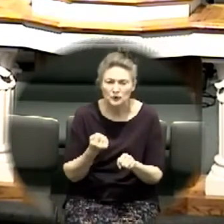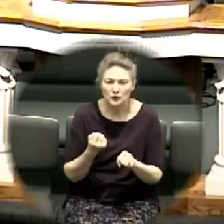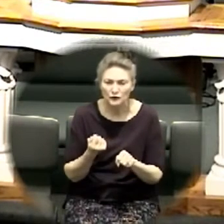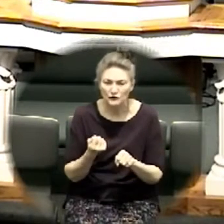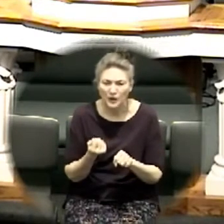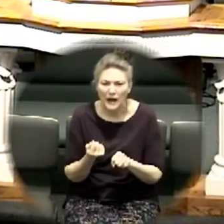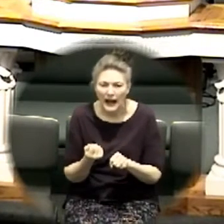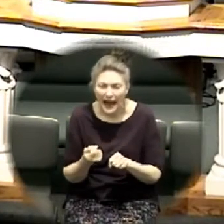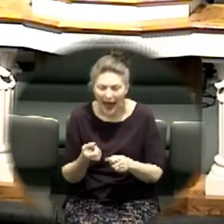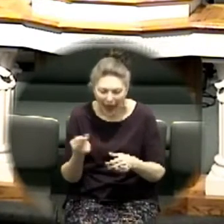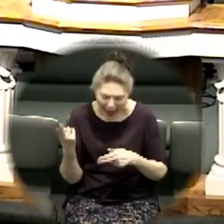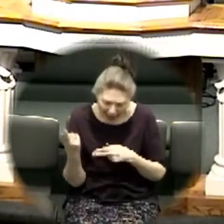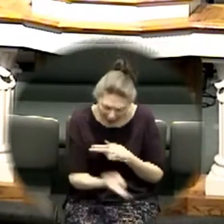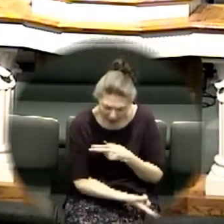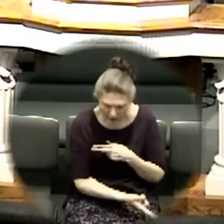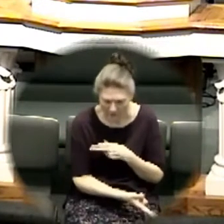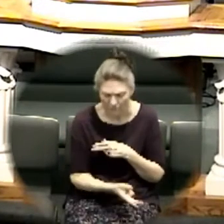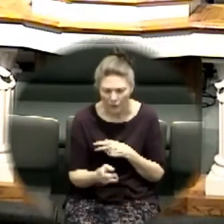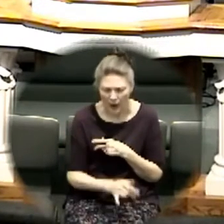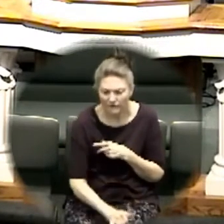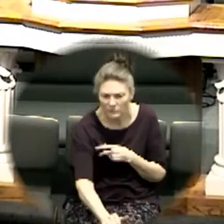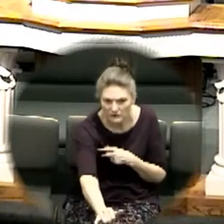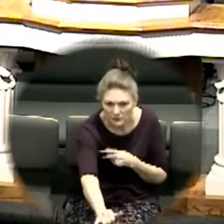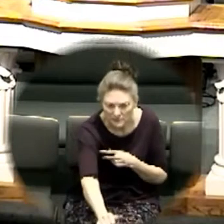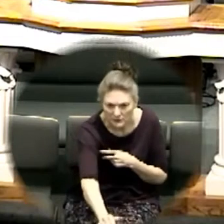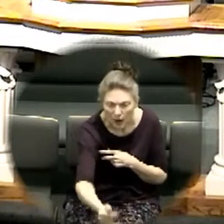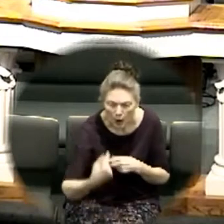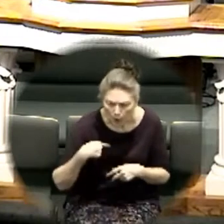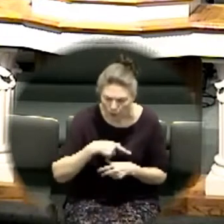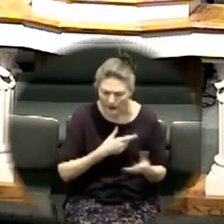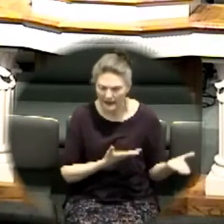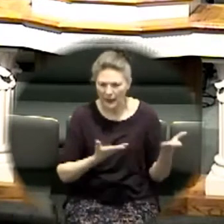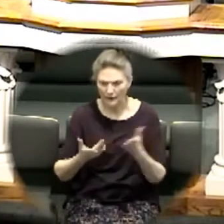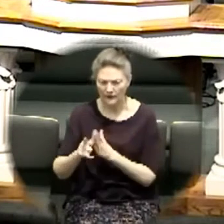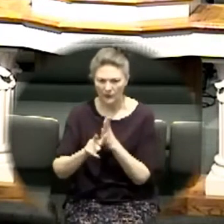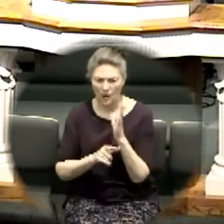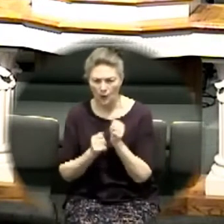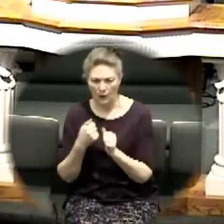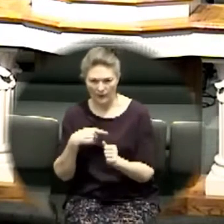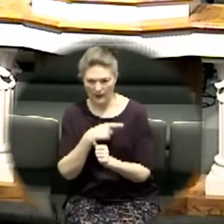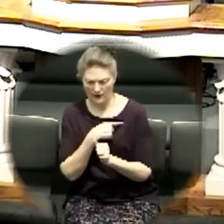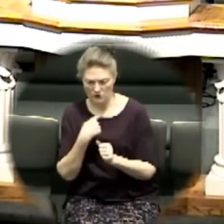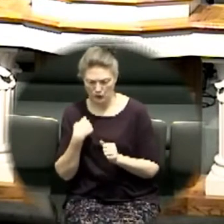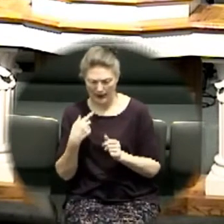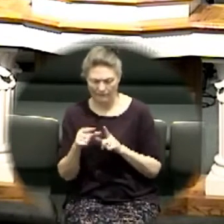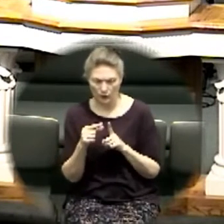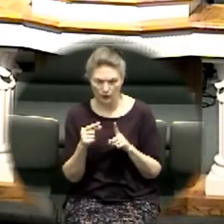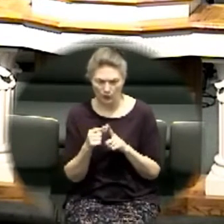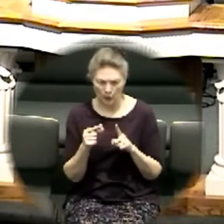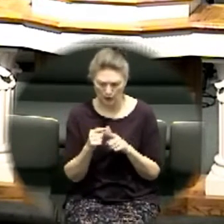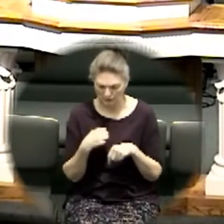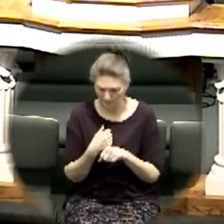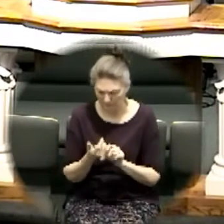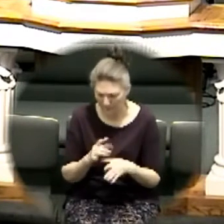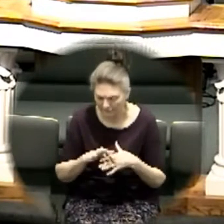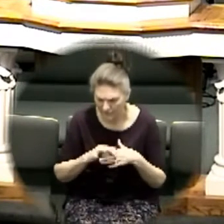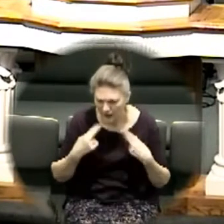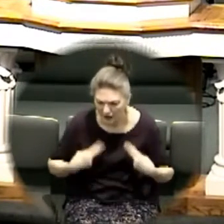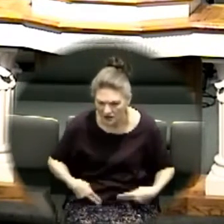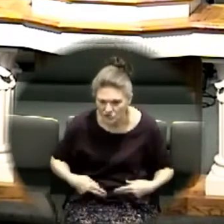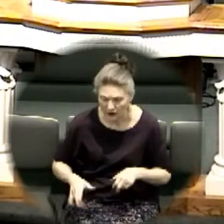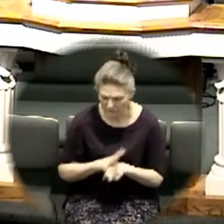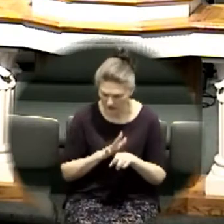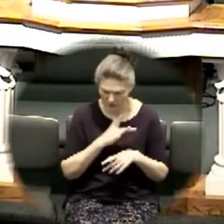fire for the rest of eternity we carry that law with us because we have the word that was made flesh that